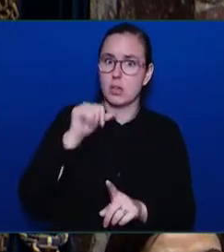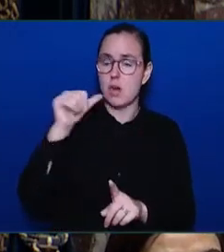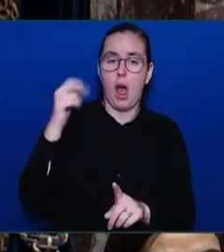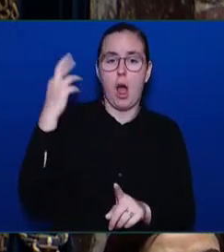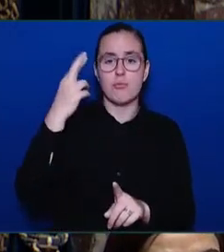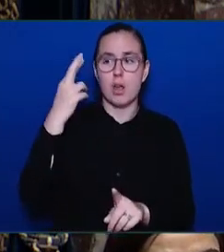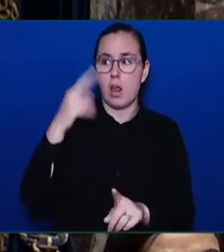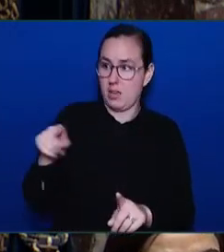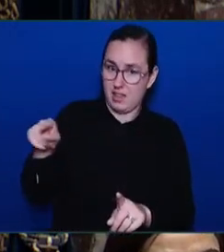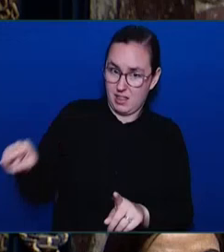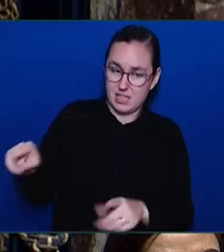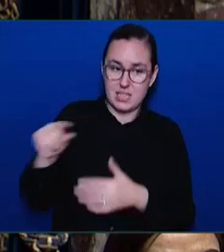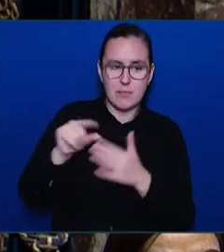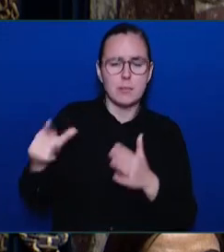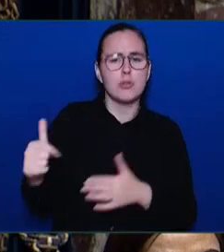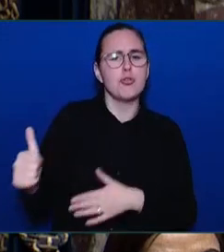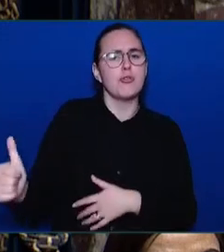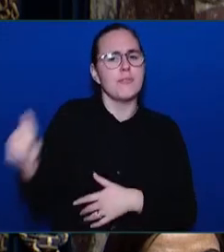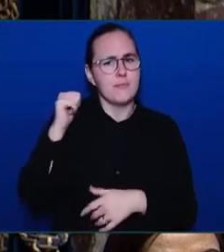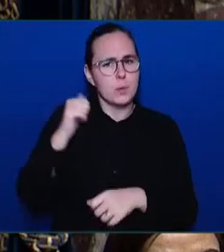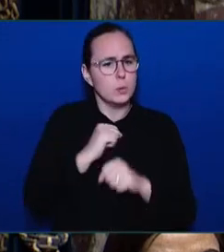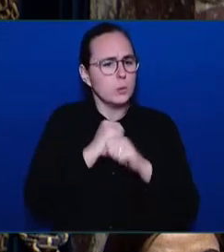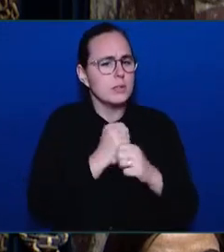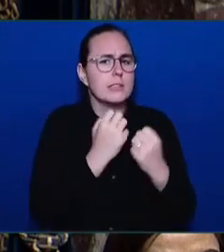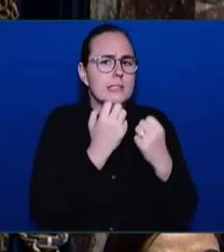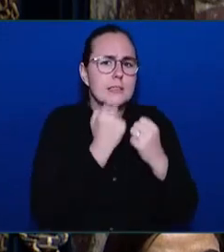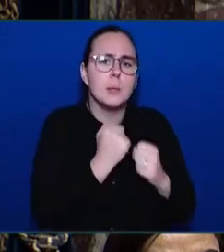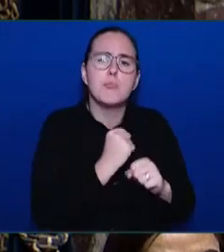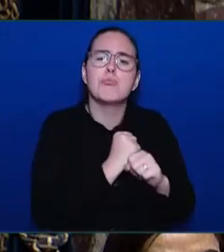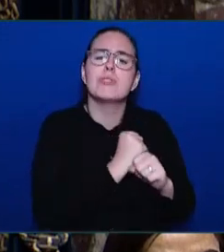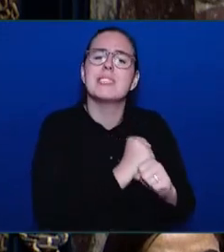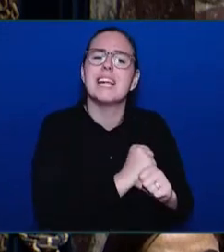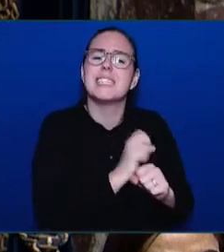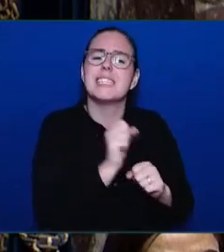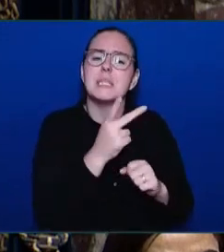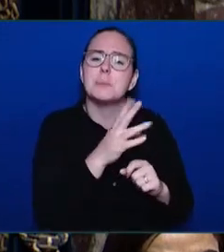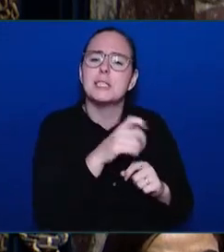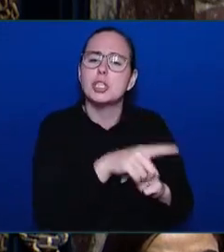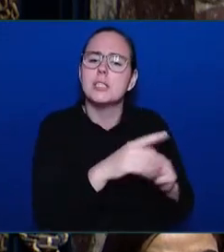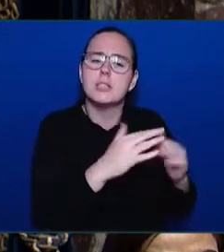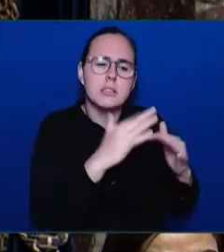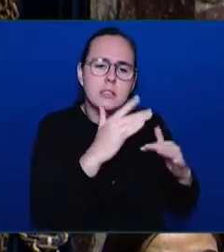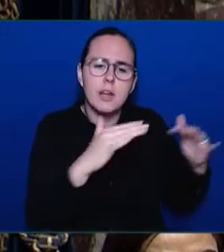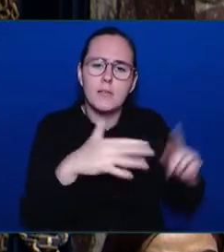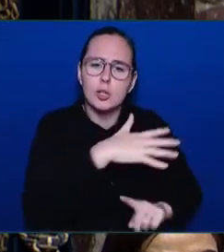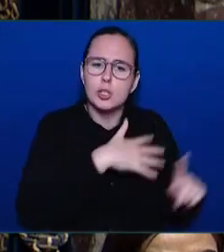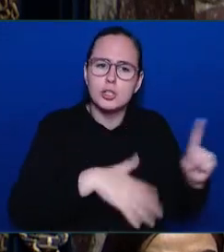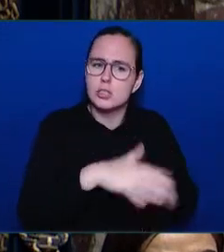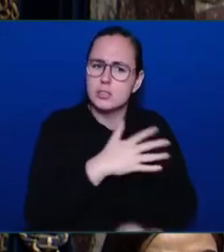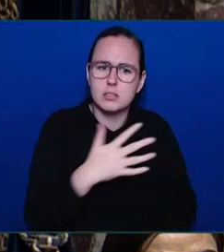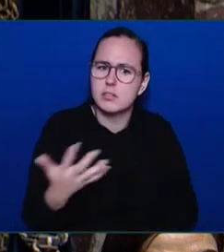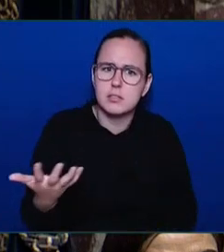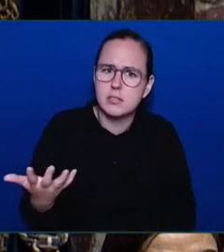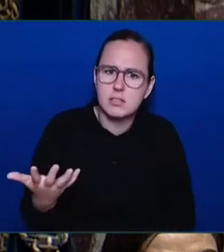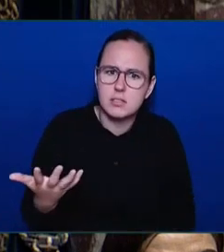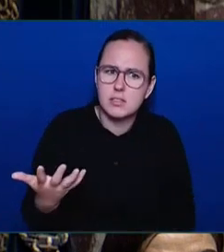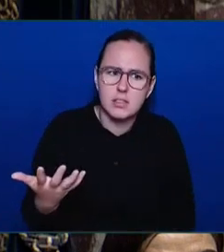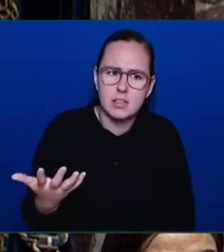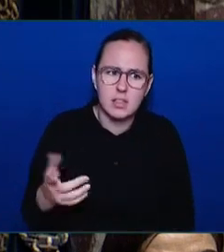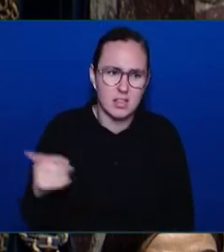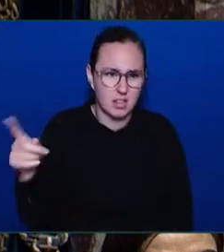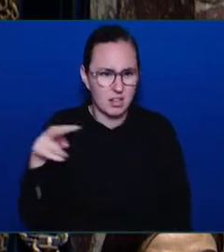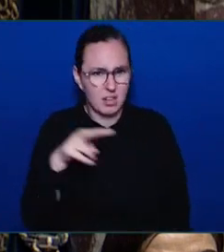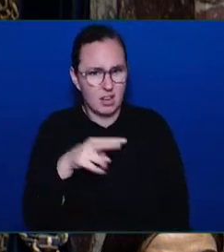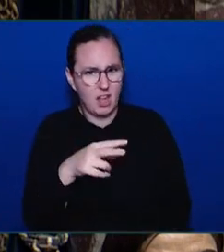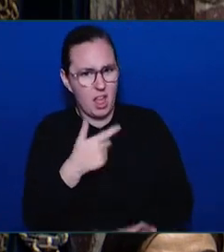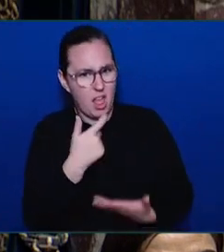to sit in this place yesterday, Mr. Speaker, and hear First Nations be the scapegoat for this government's inactions. While this BCNDP